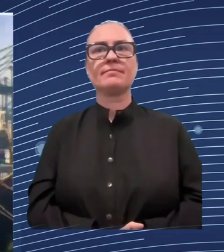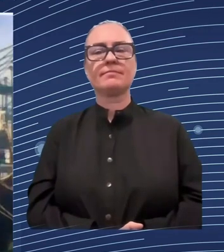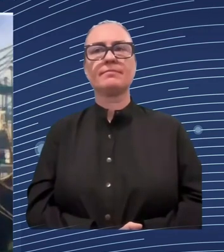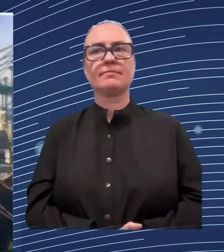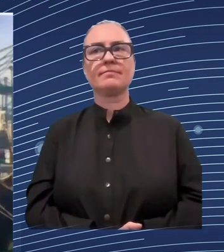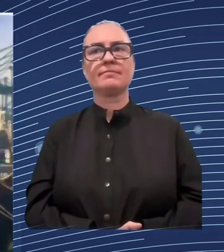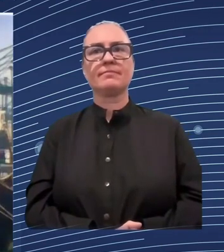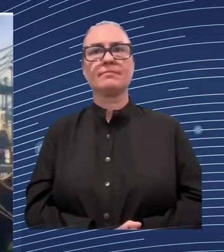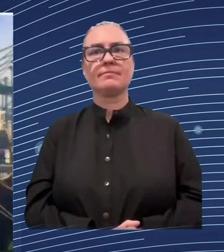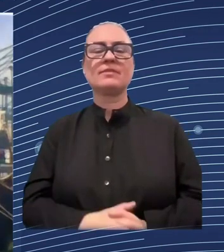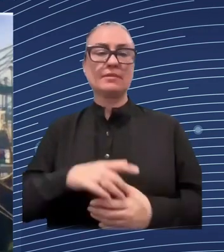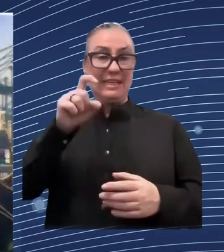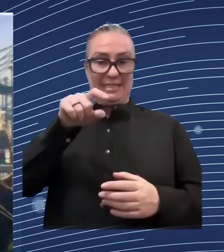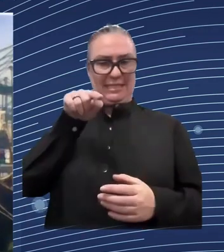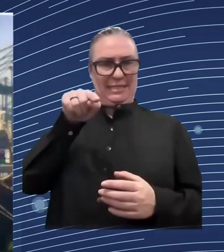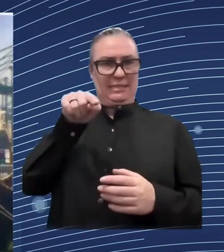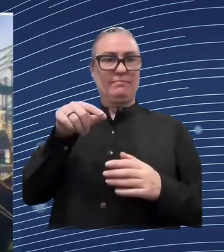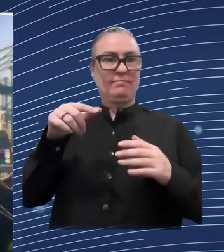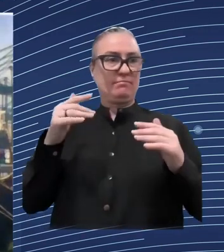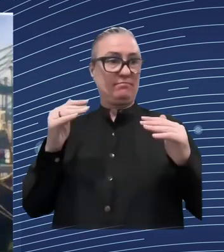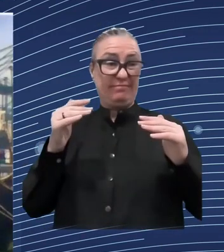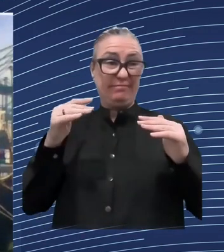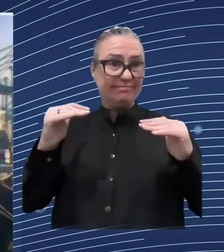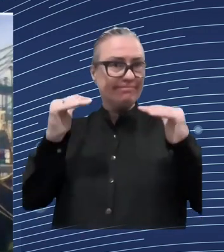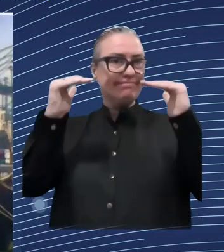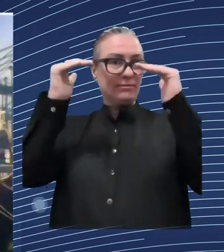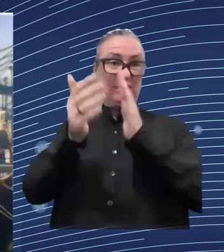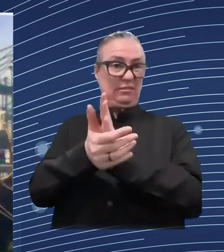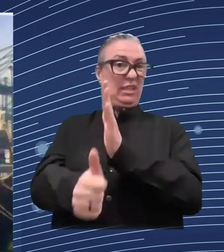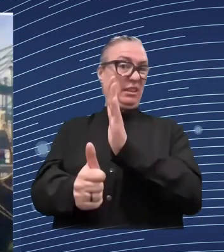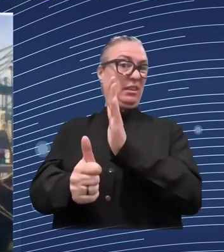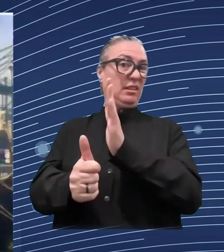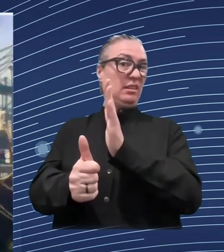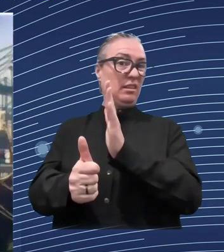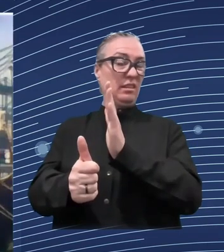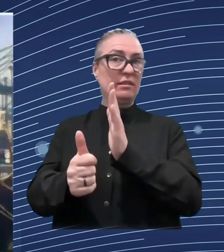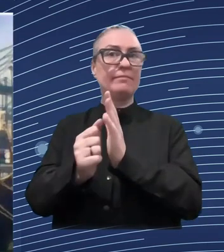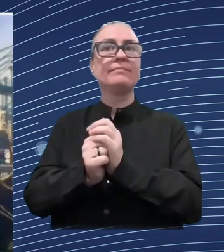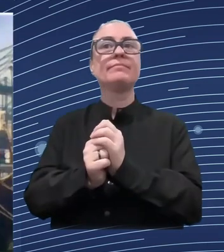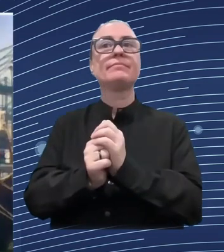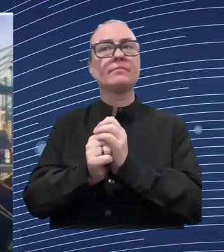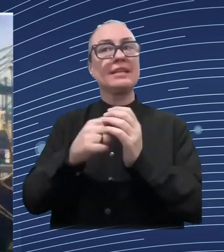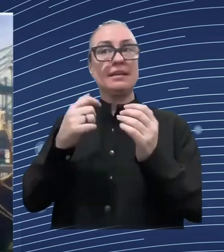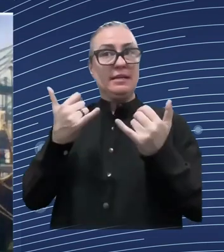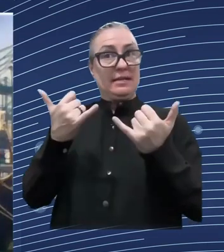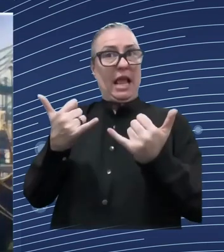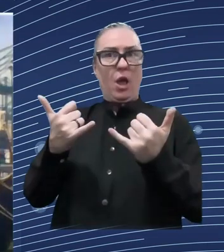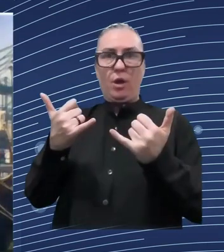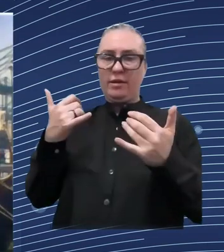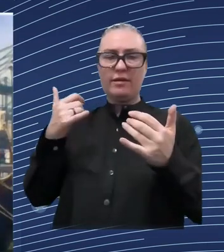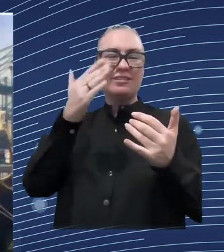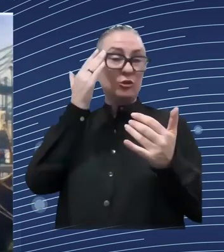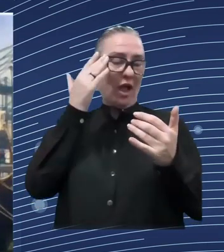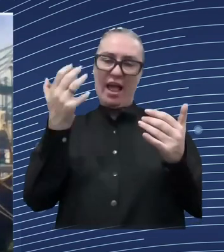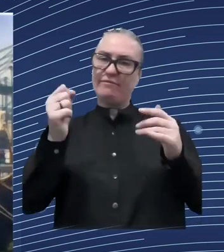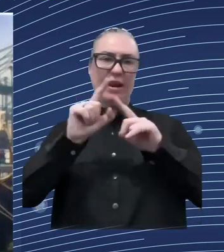to training and qualifications but one area where we think they they really uh would benefit from focusing is is especially on when